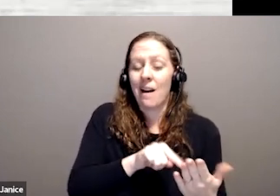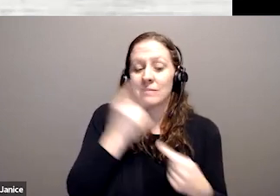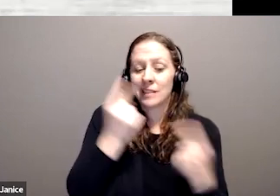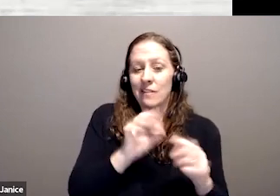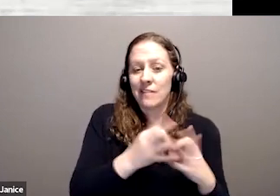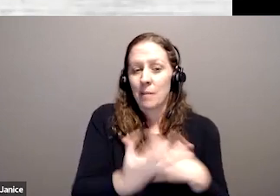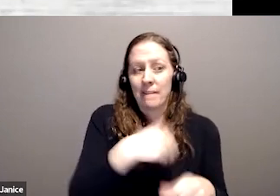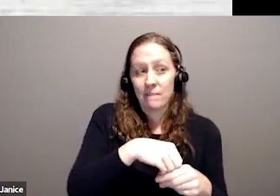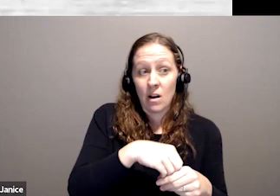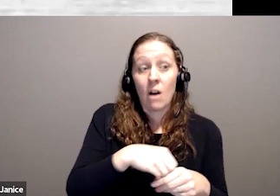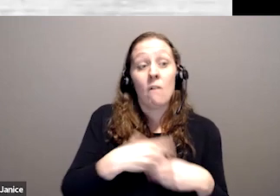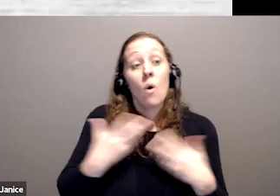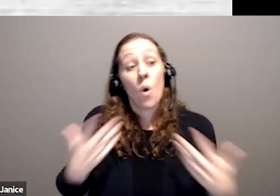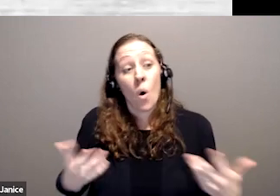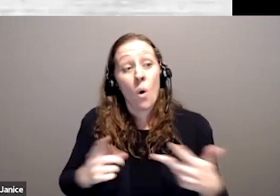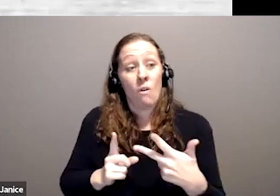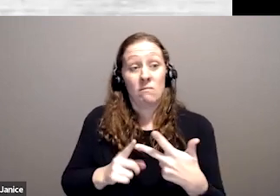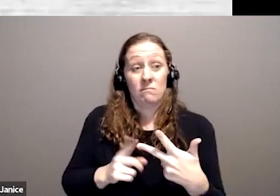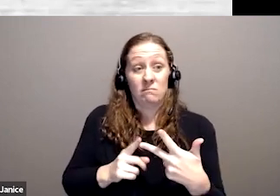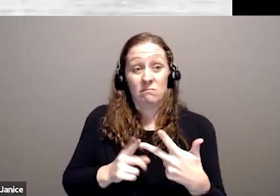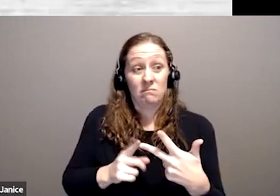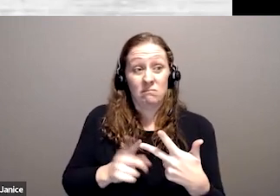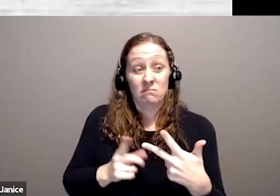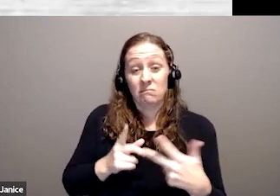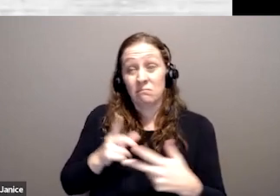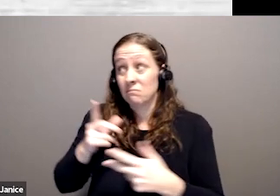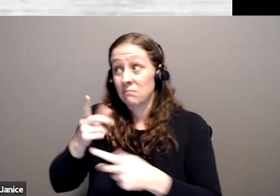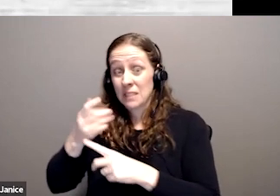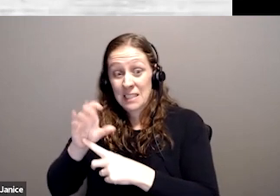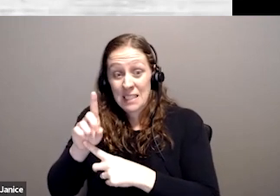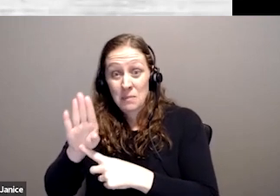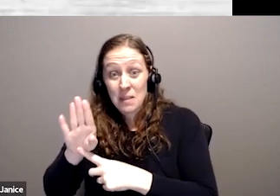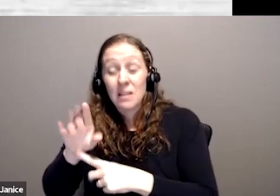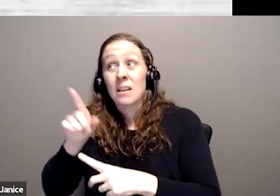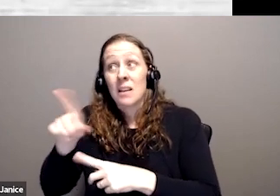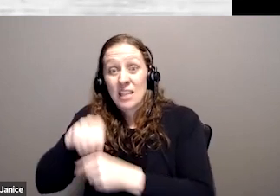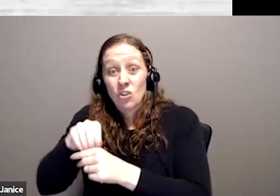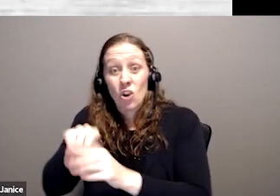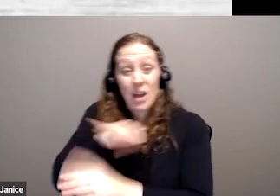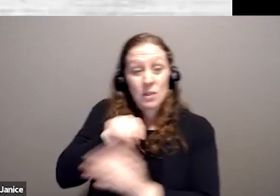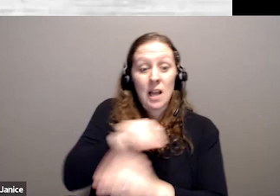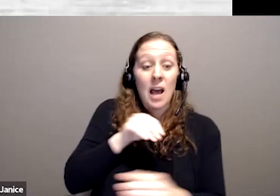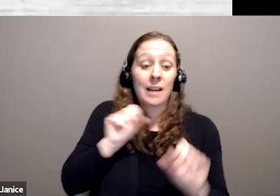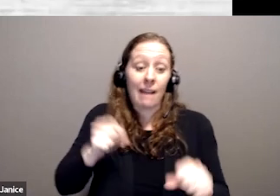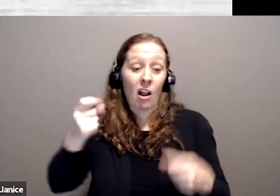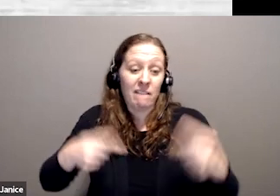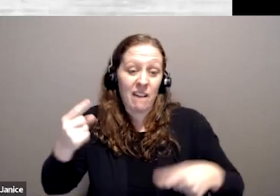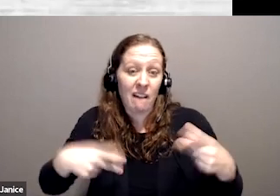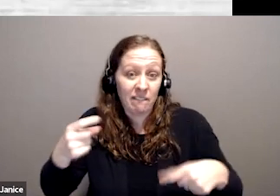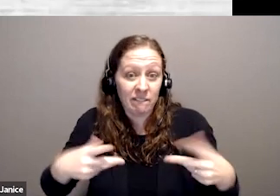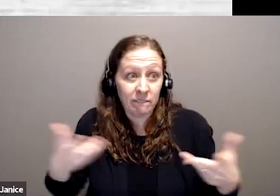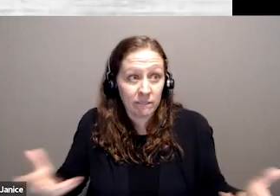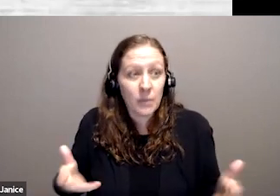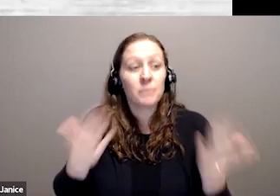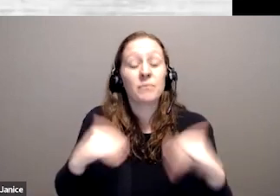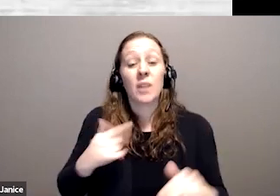a hybrid model both inside and outside the new CDB. Next slide, please. The smart hybrid model model